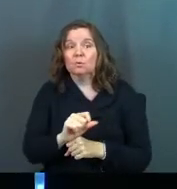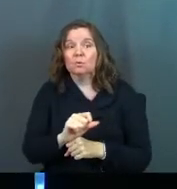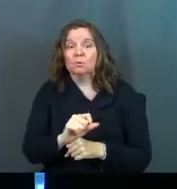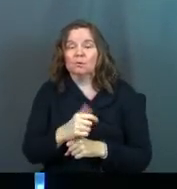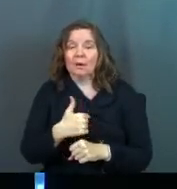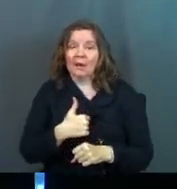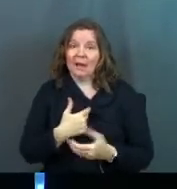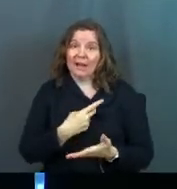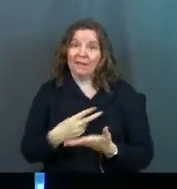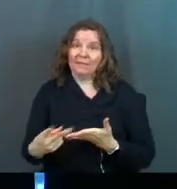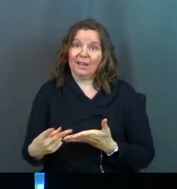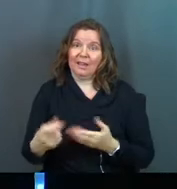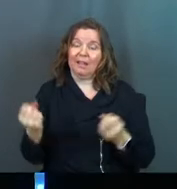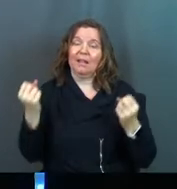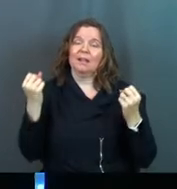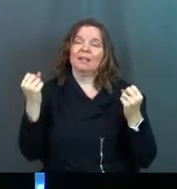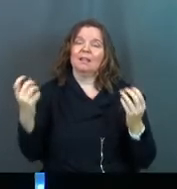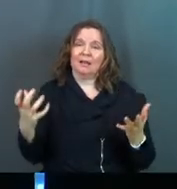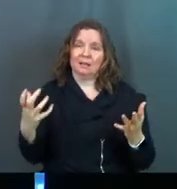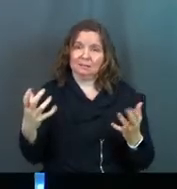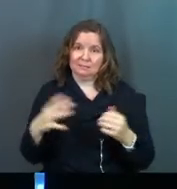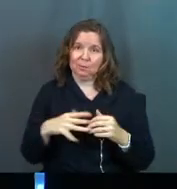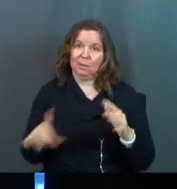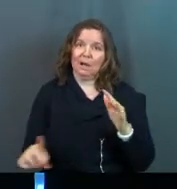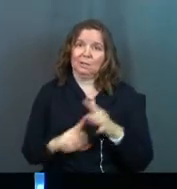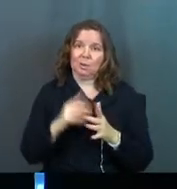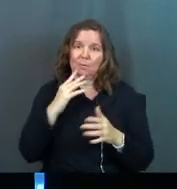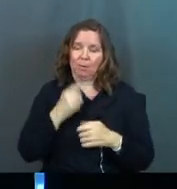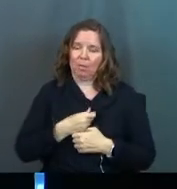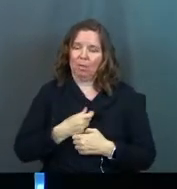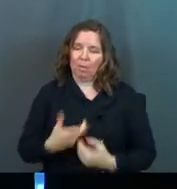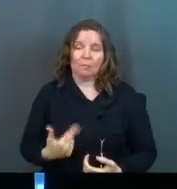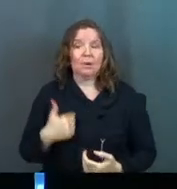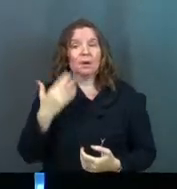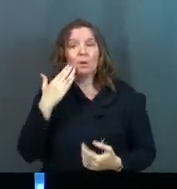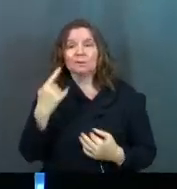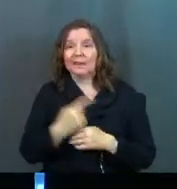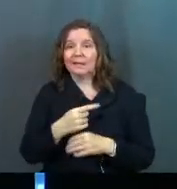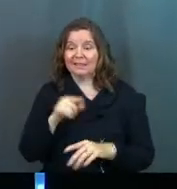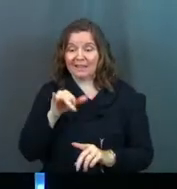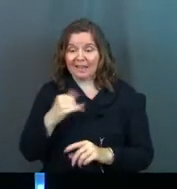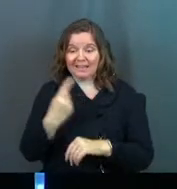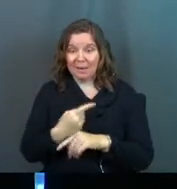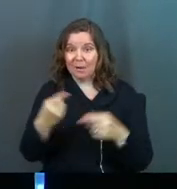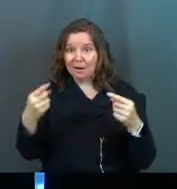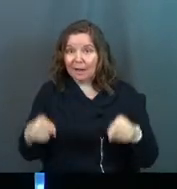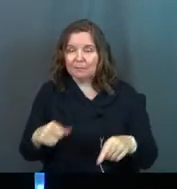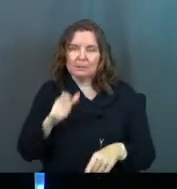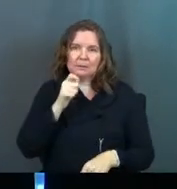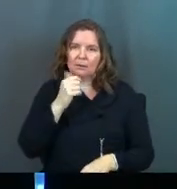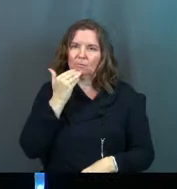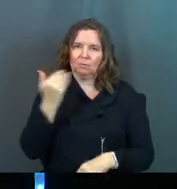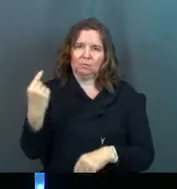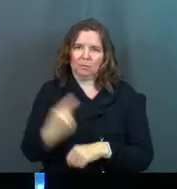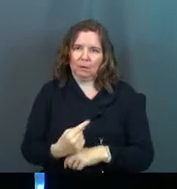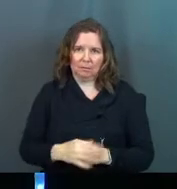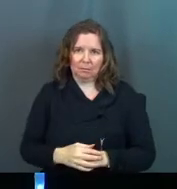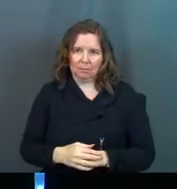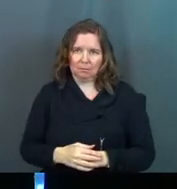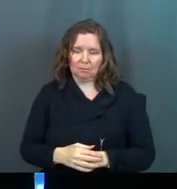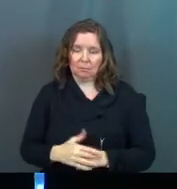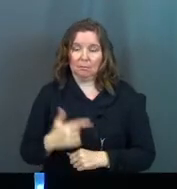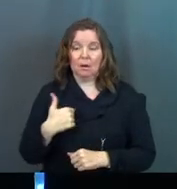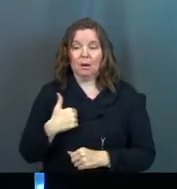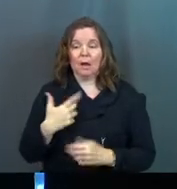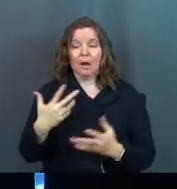Truthfully, I fail at that a lot. But I know that those days are not good days. And I want as many good days as I